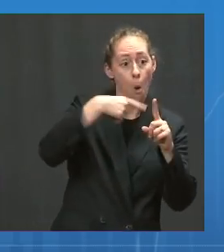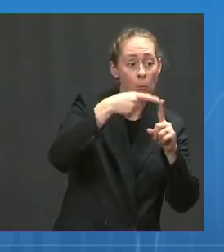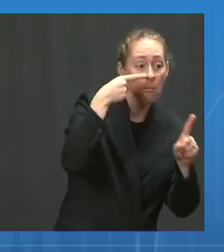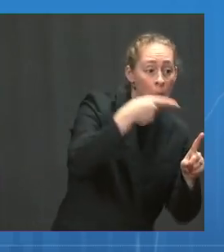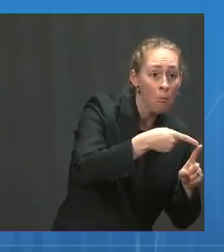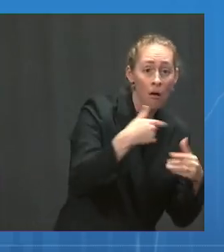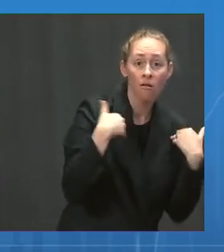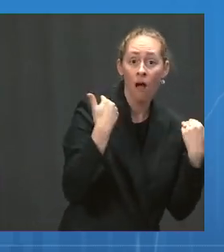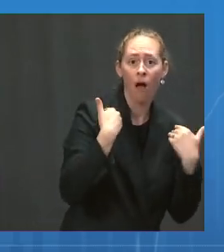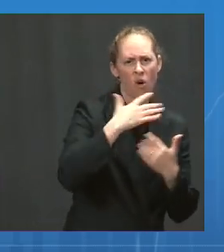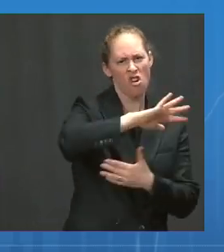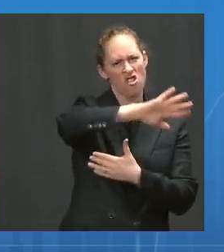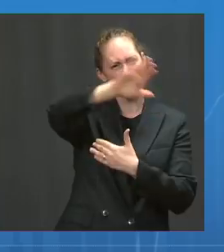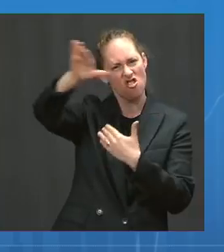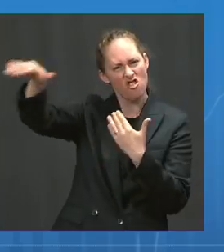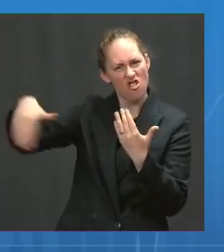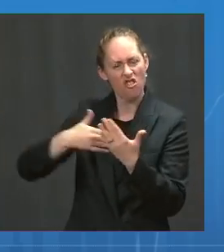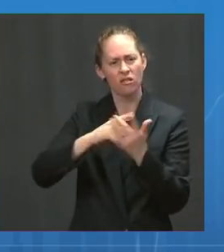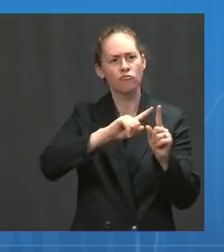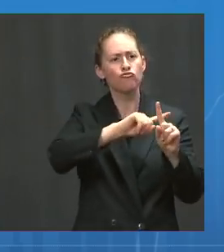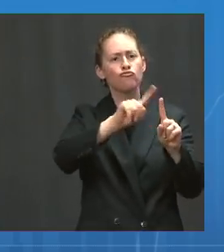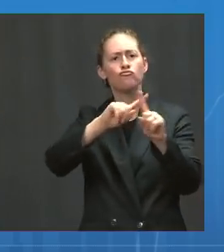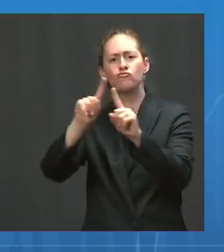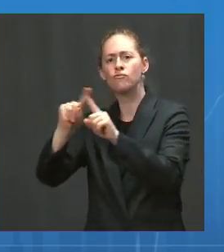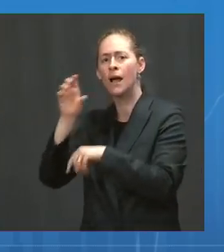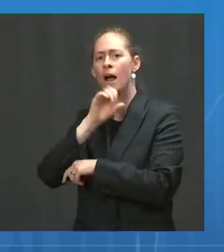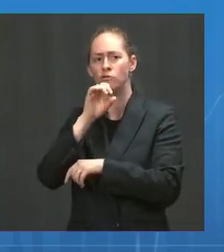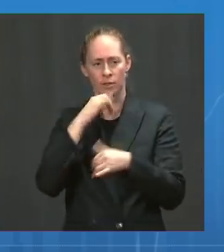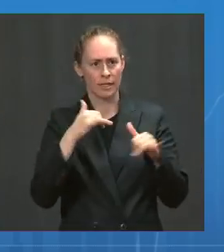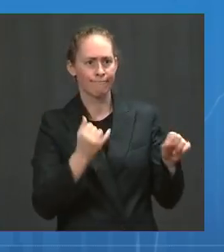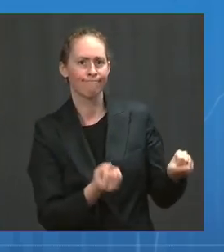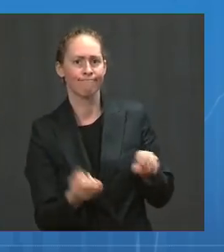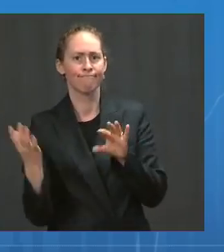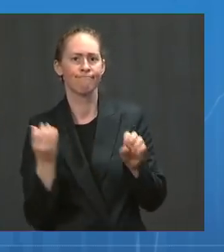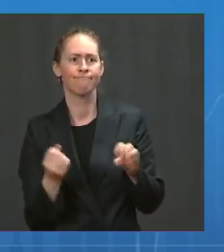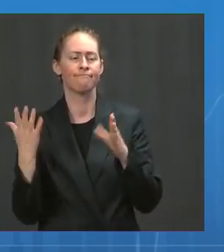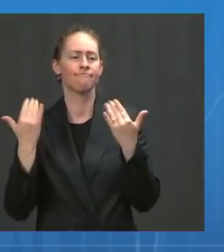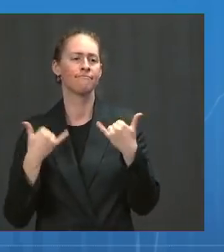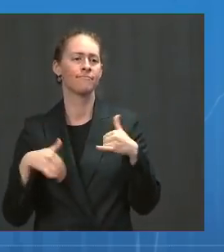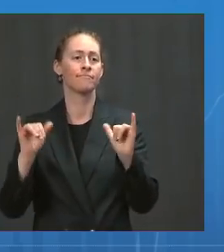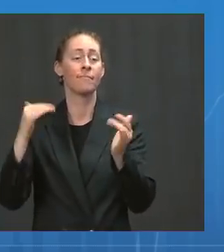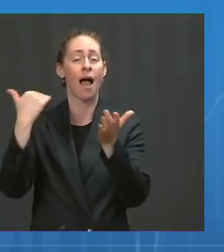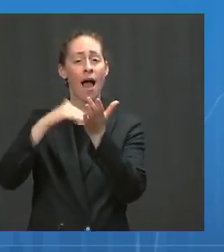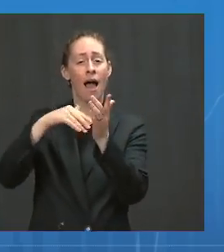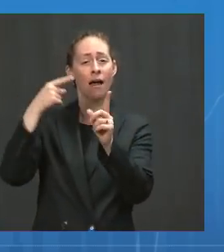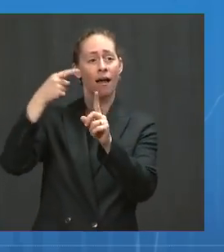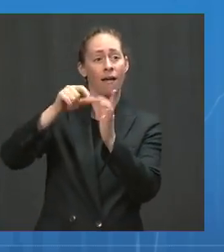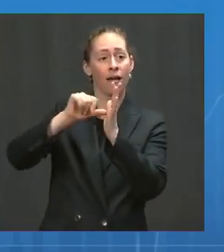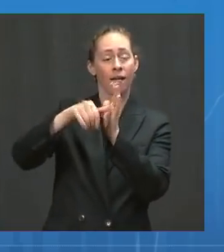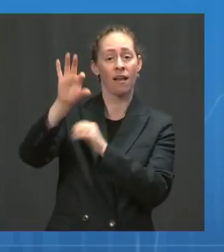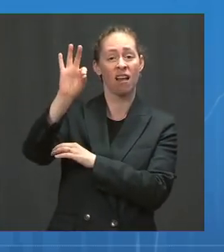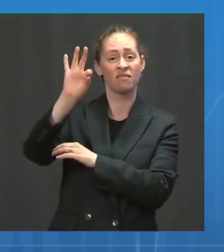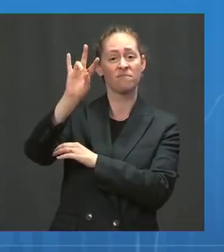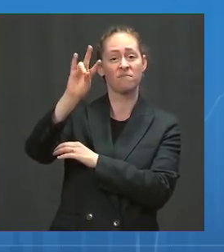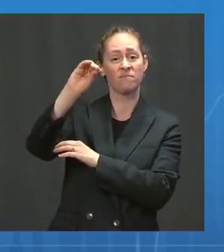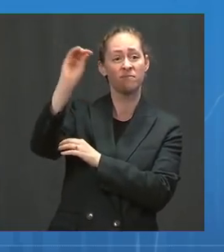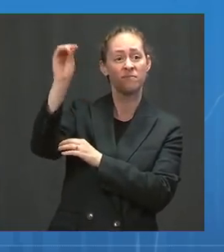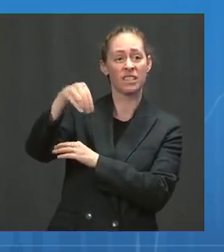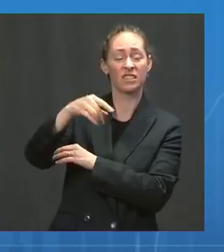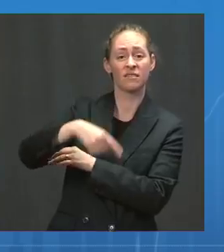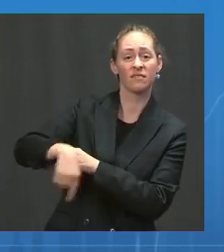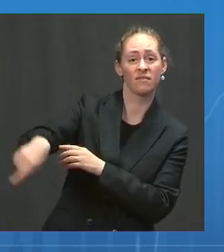vaccinated and unvaccinated. But importantly, over 97 percent of people who are entering the hospital right now are unvaccinated.